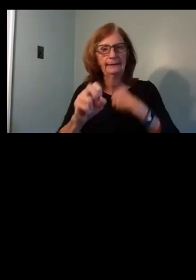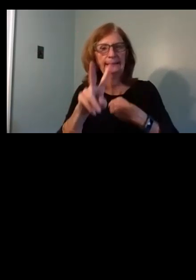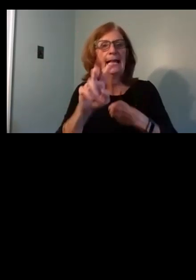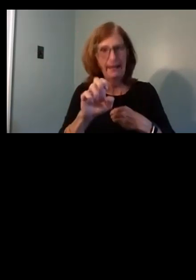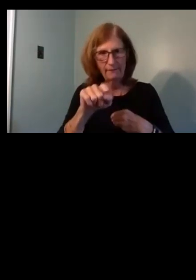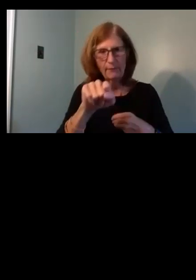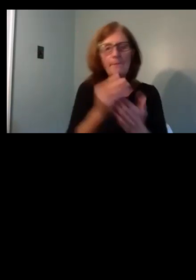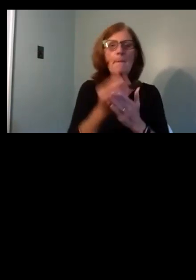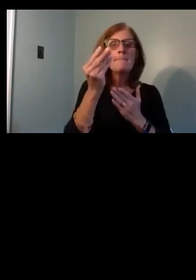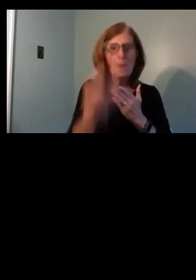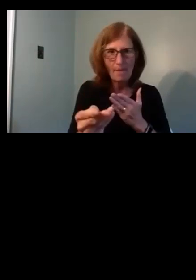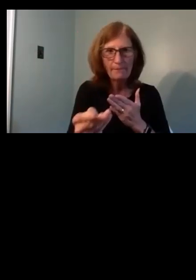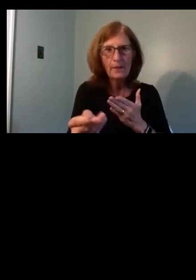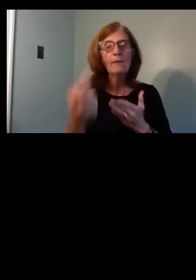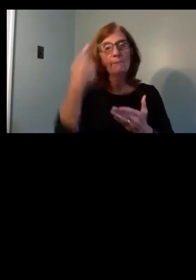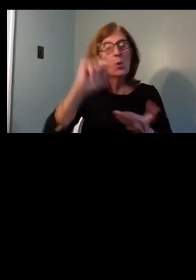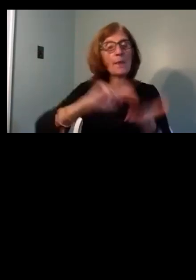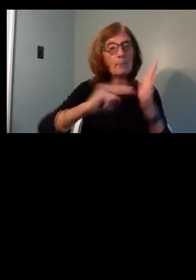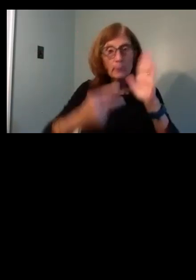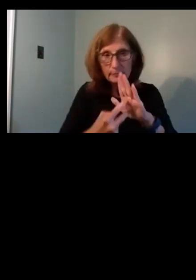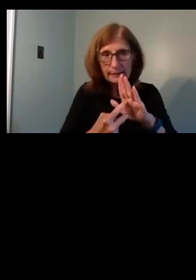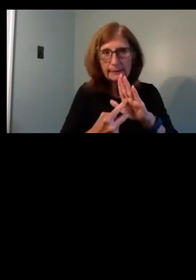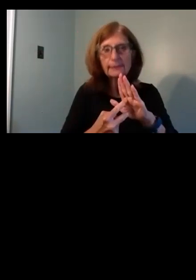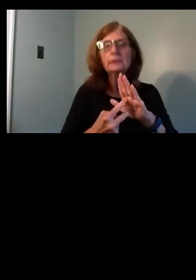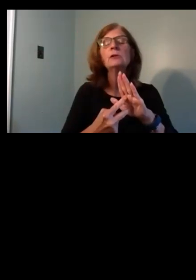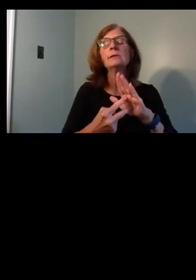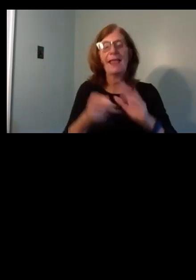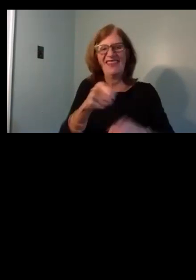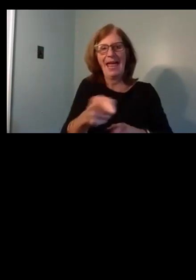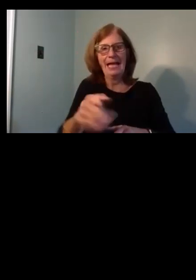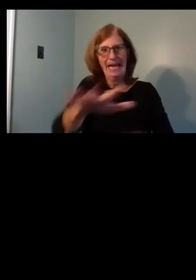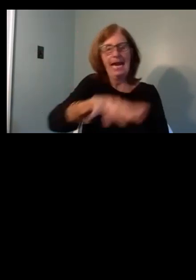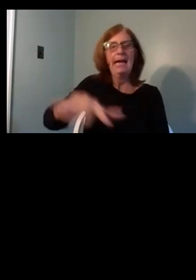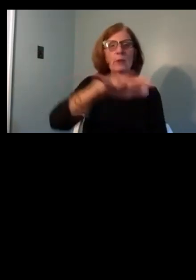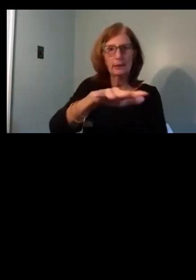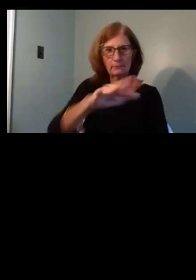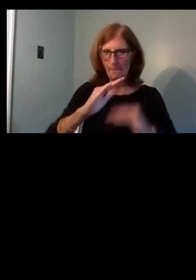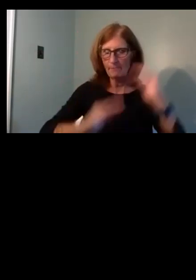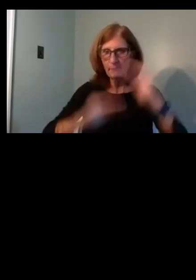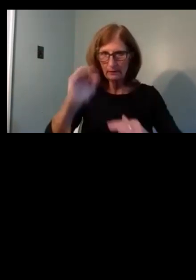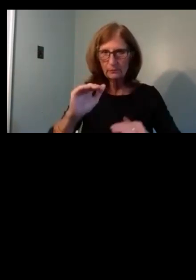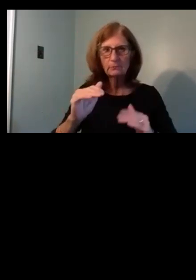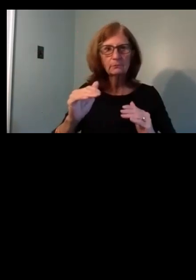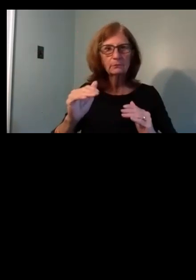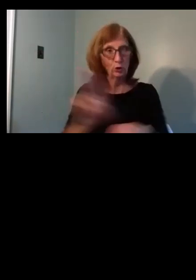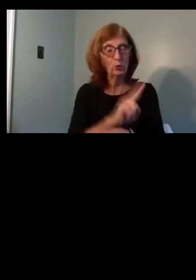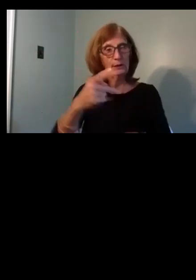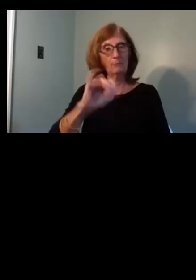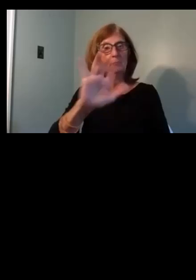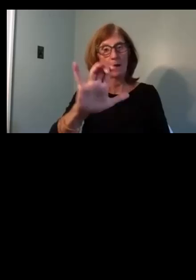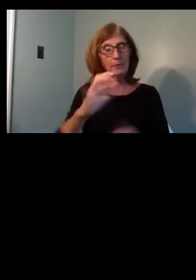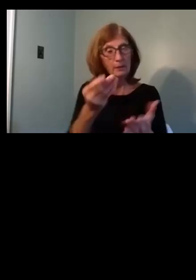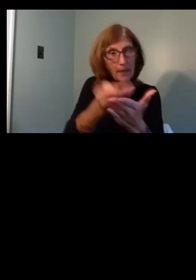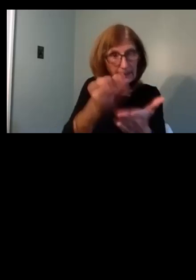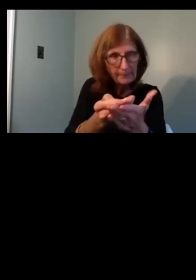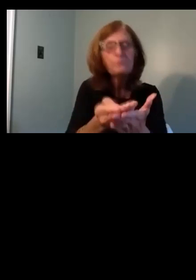so with the explicit intent to make sure that that plaza, which was built with public, mostly with public dollars,